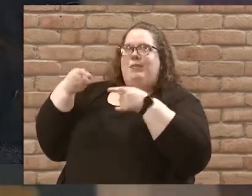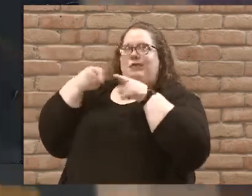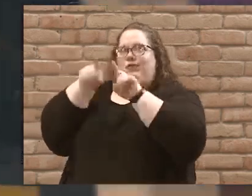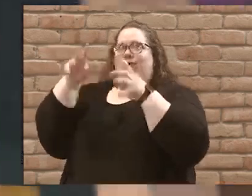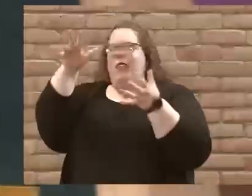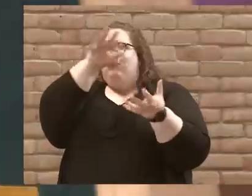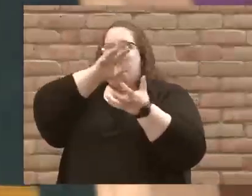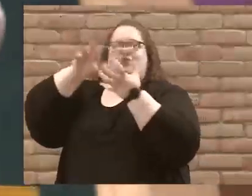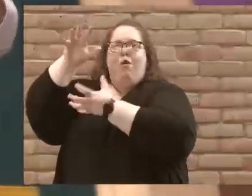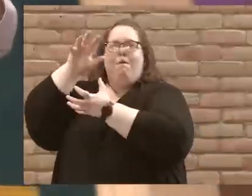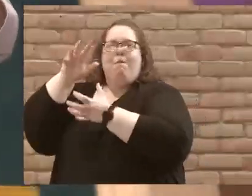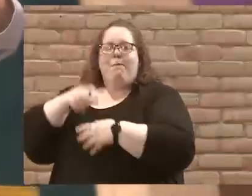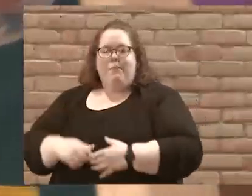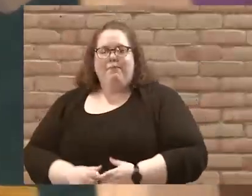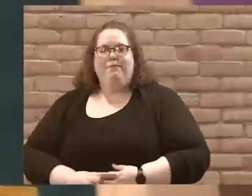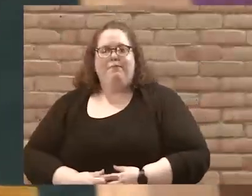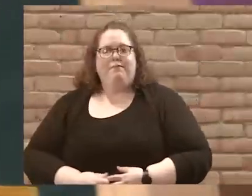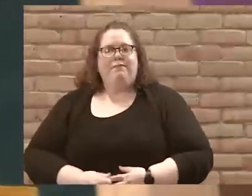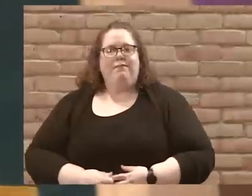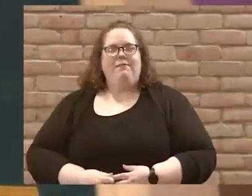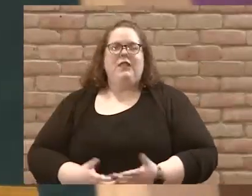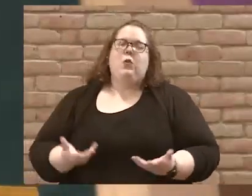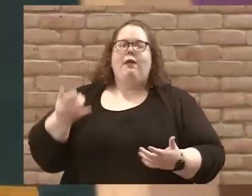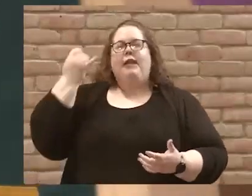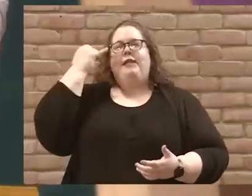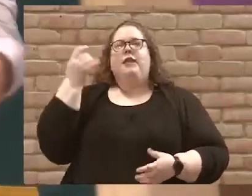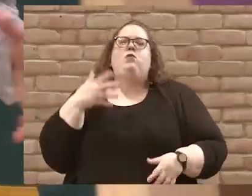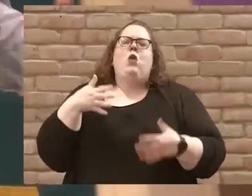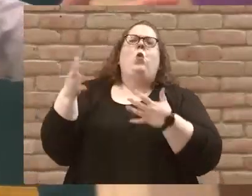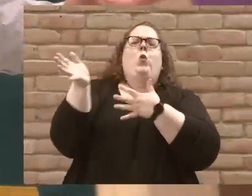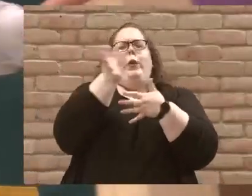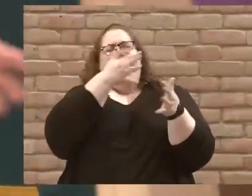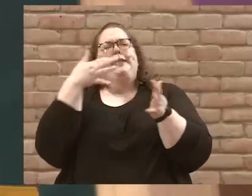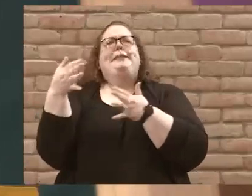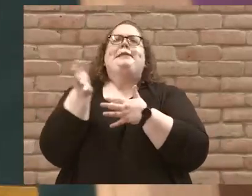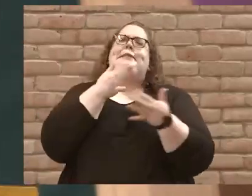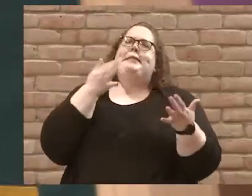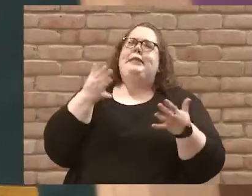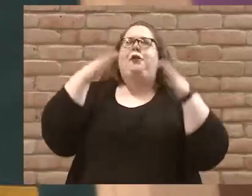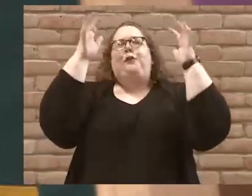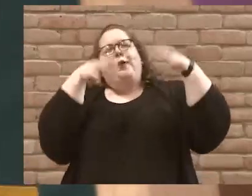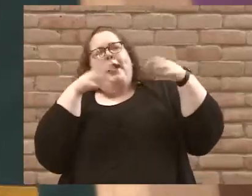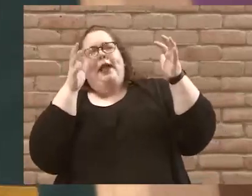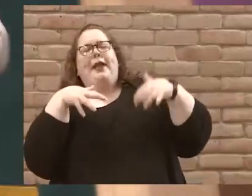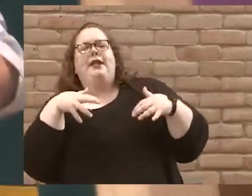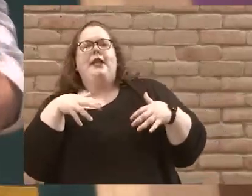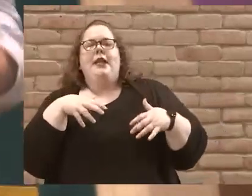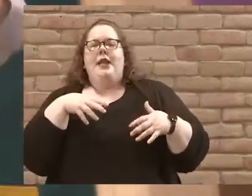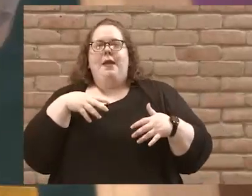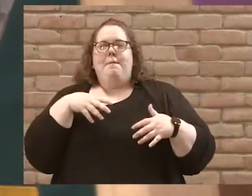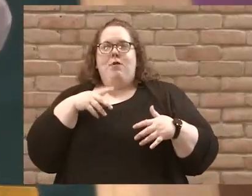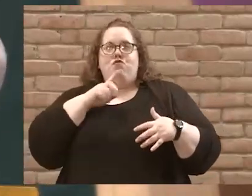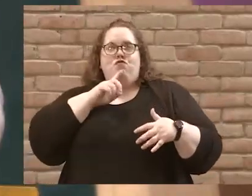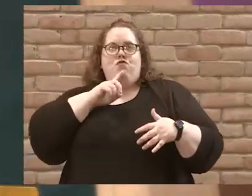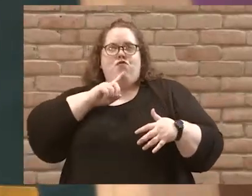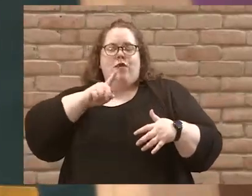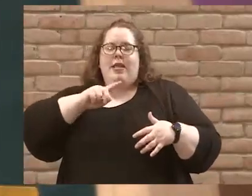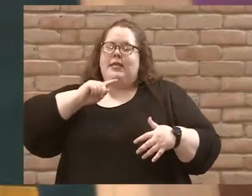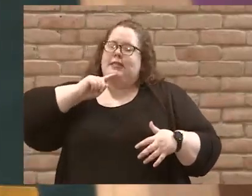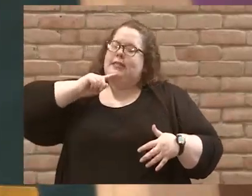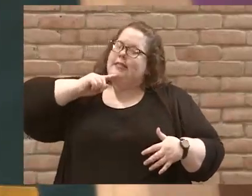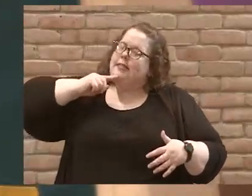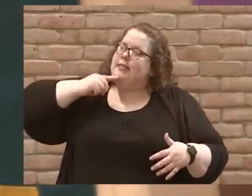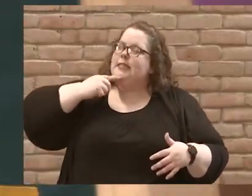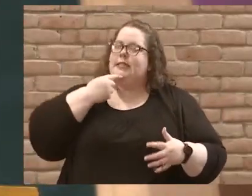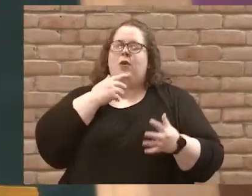I think we can get this idea that, you know, it was kind of windy and a little bit rainy, but we don't get how serious